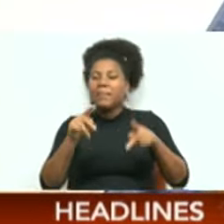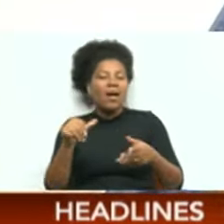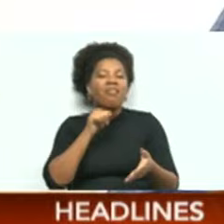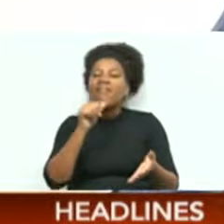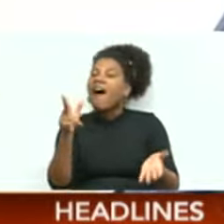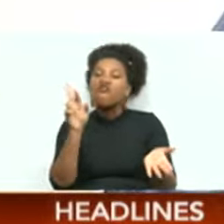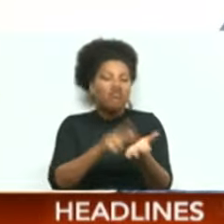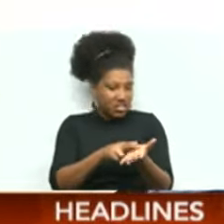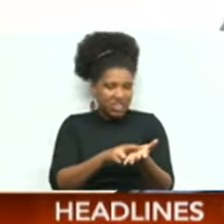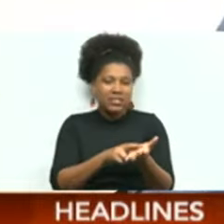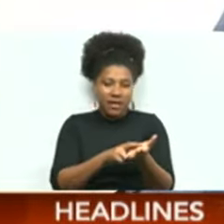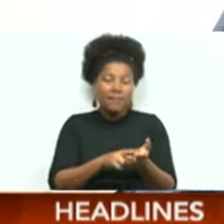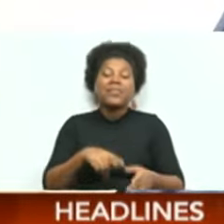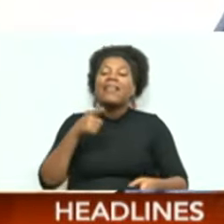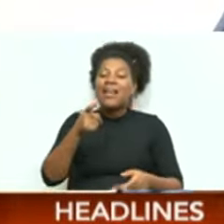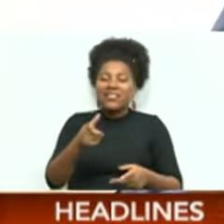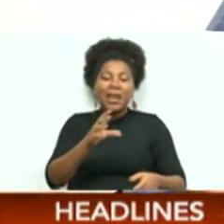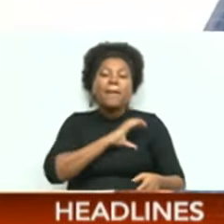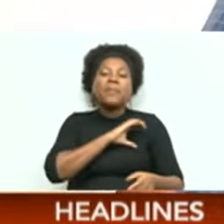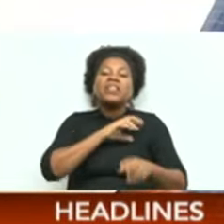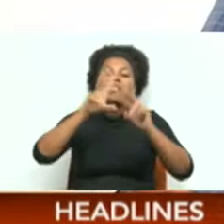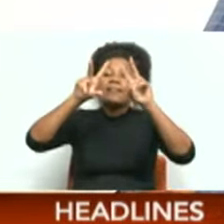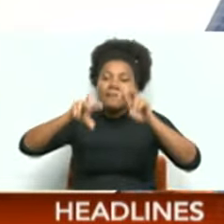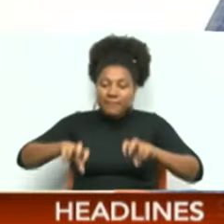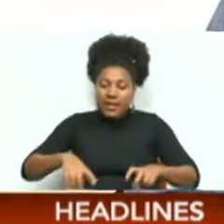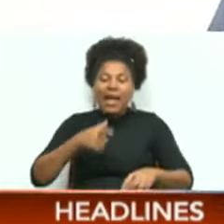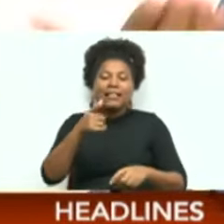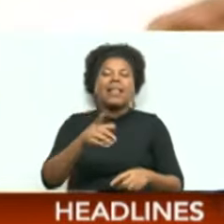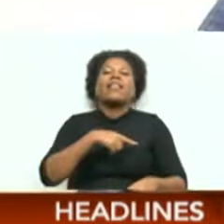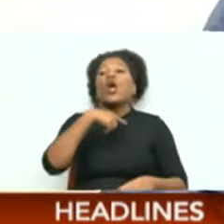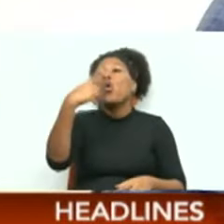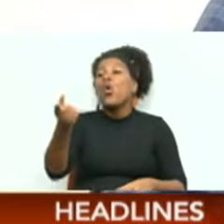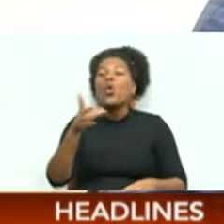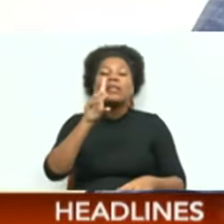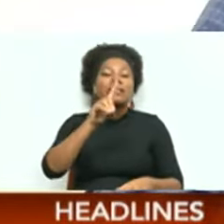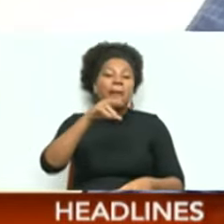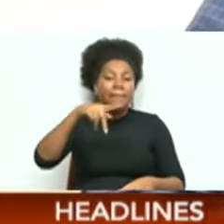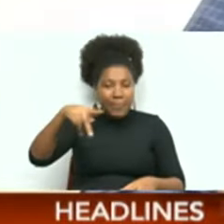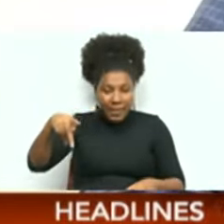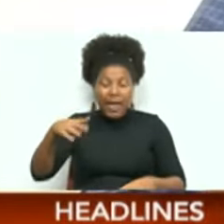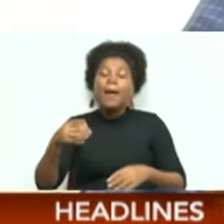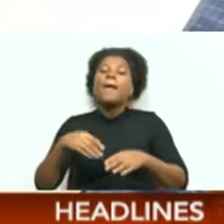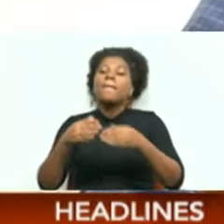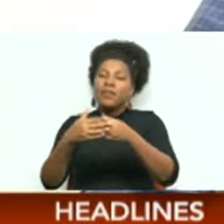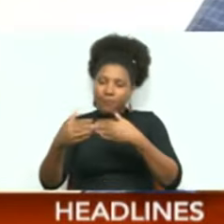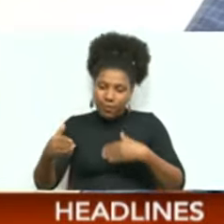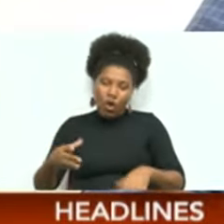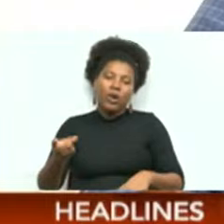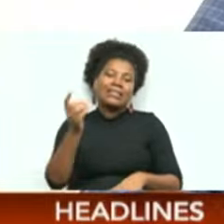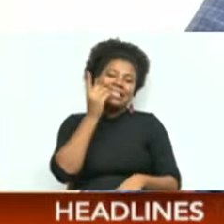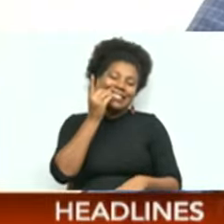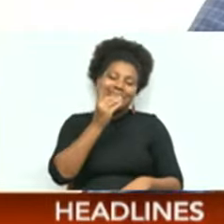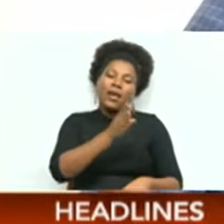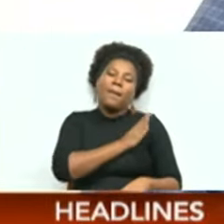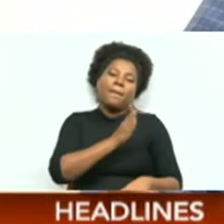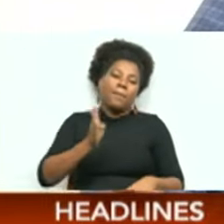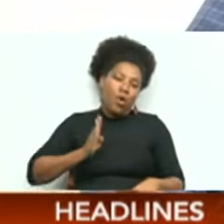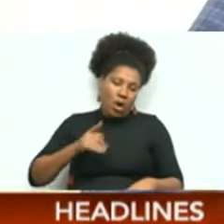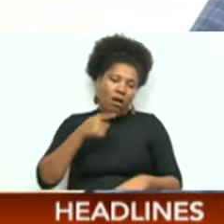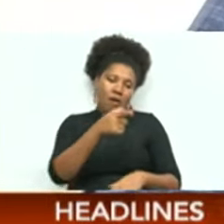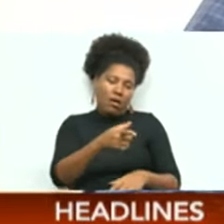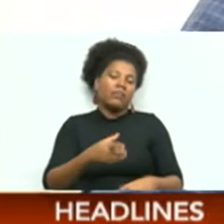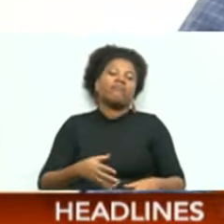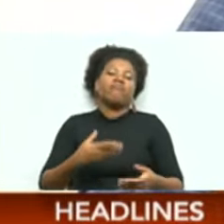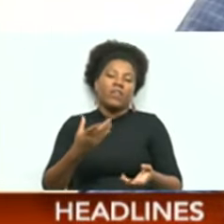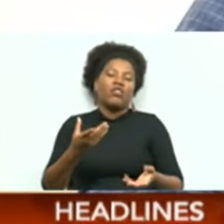And then they have to do a process through the DPP office before the dental board could get involved to assist in prosecuting that person.